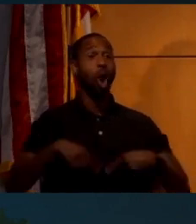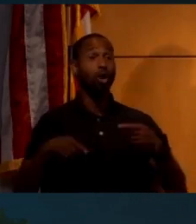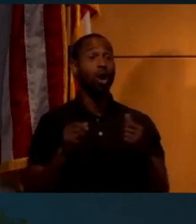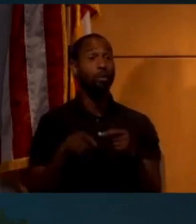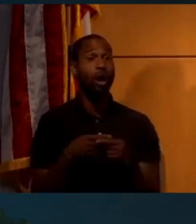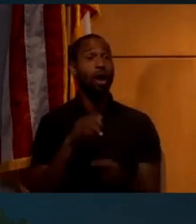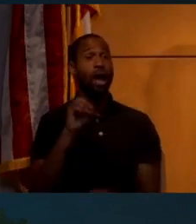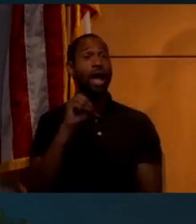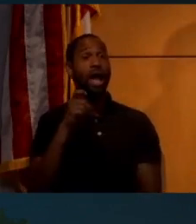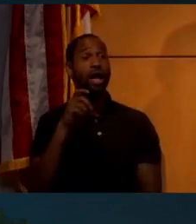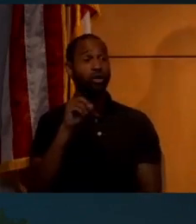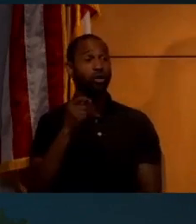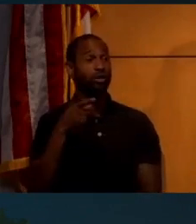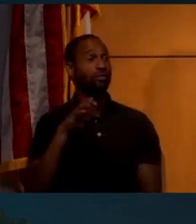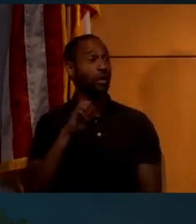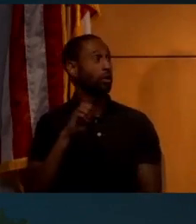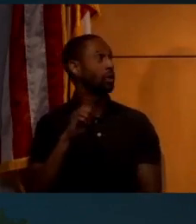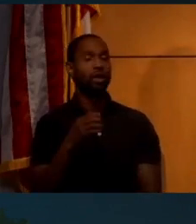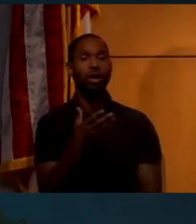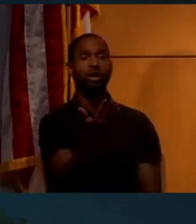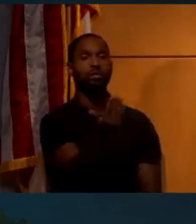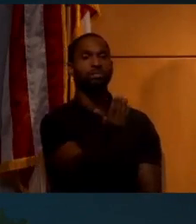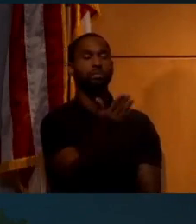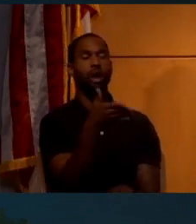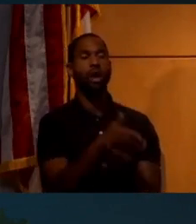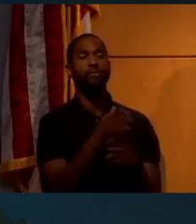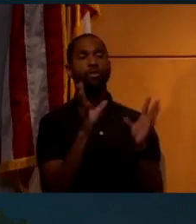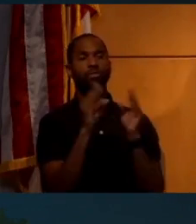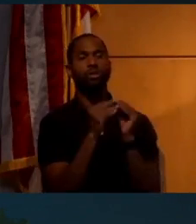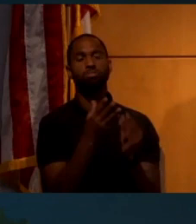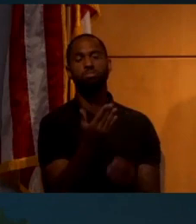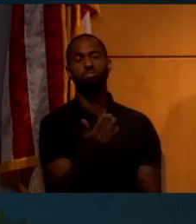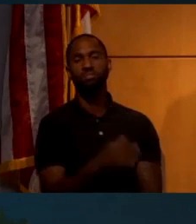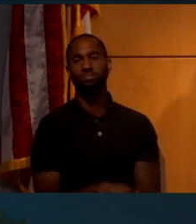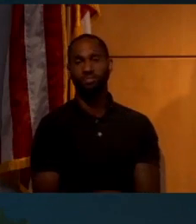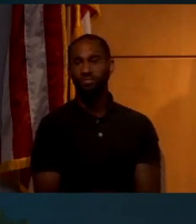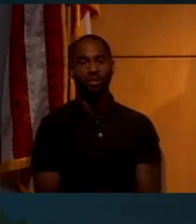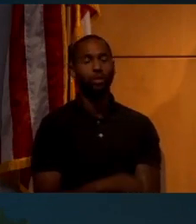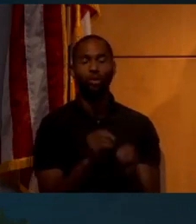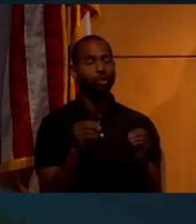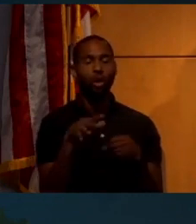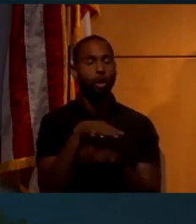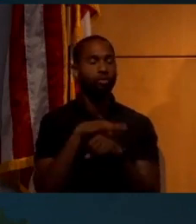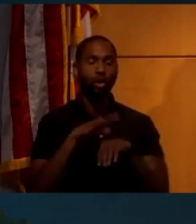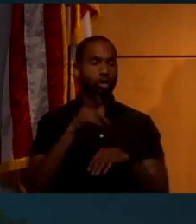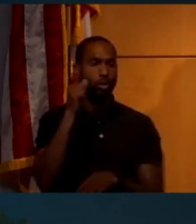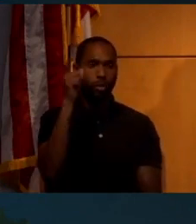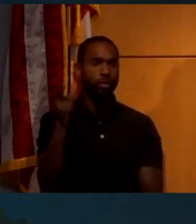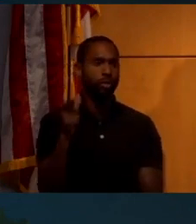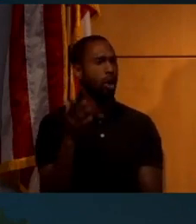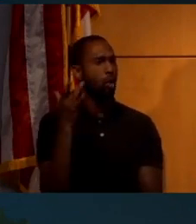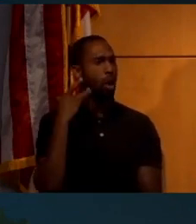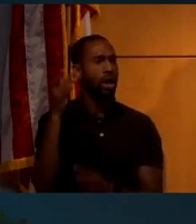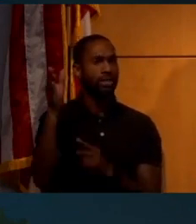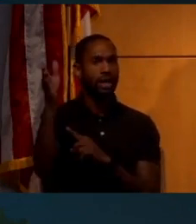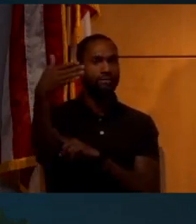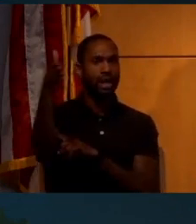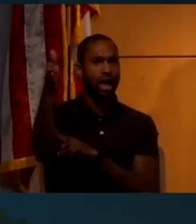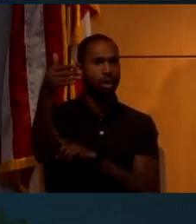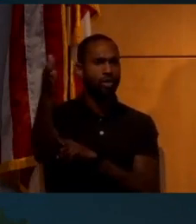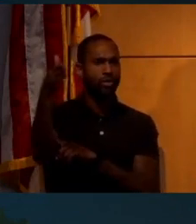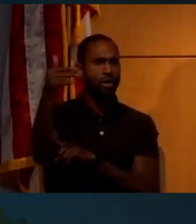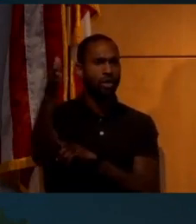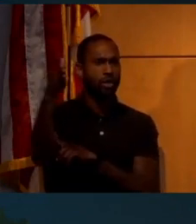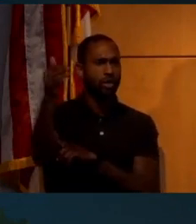about exosphere, come see me afterwards. There's no atmosphere on the moon. So why is that flag waving?